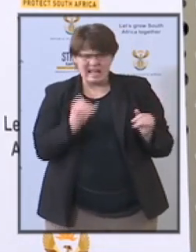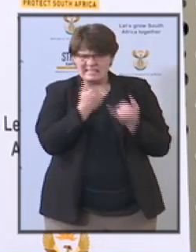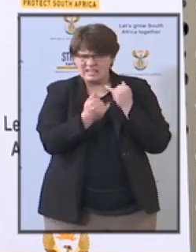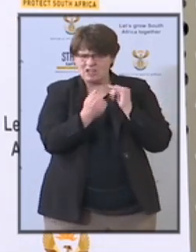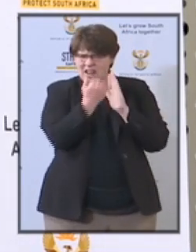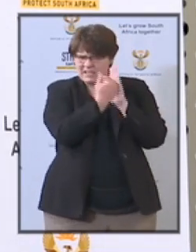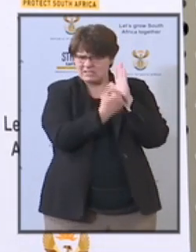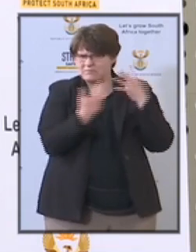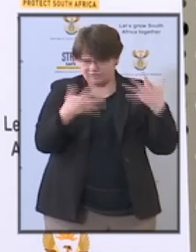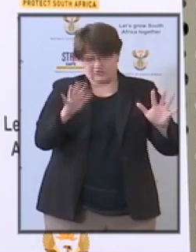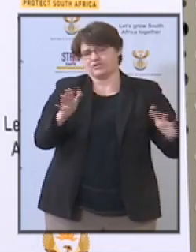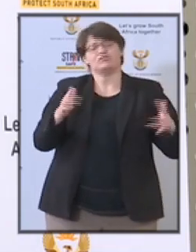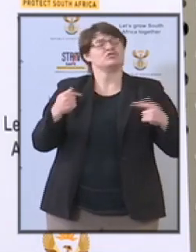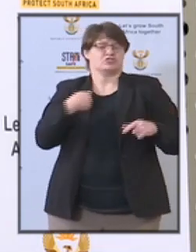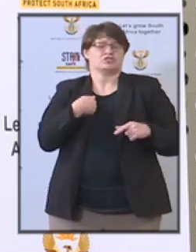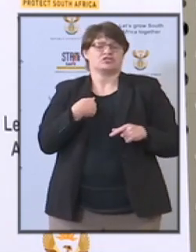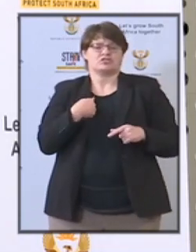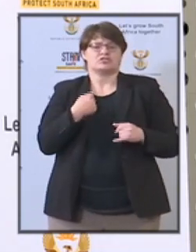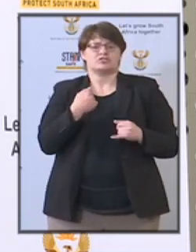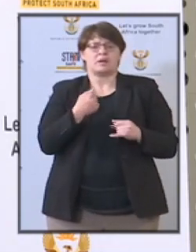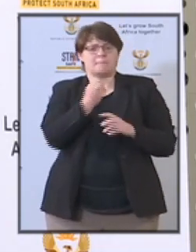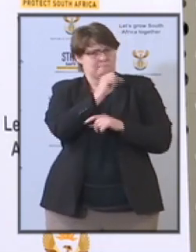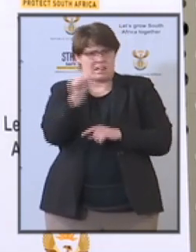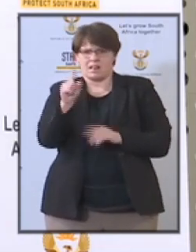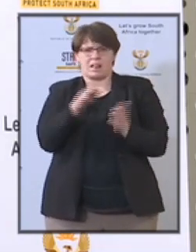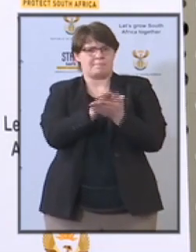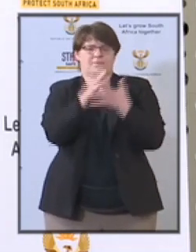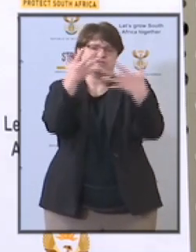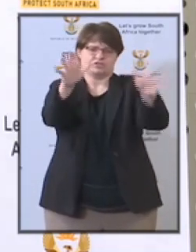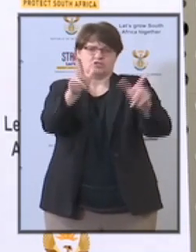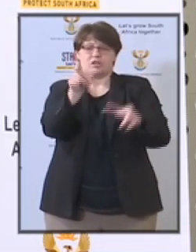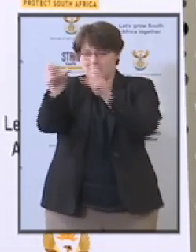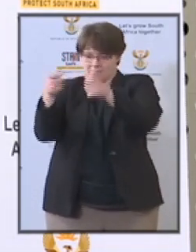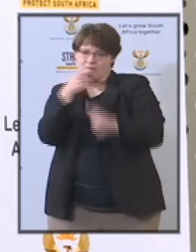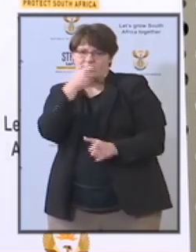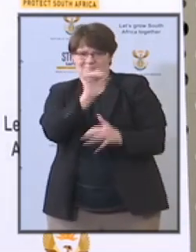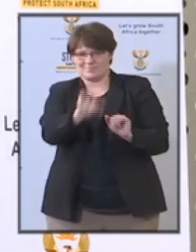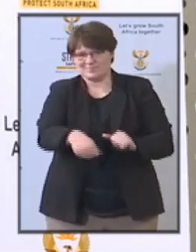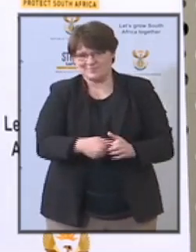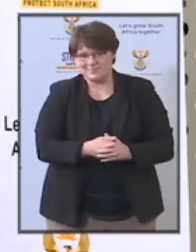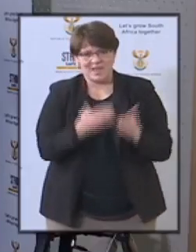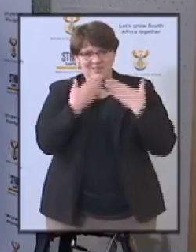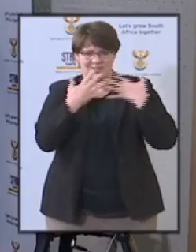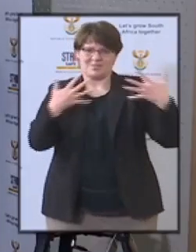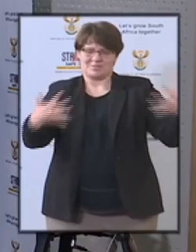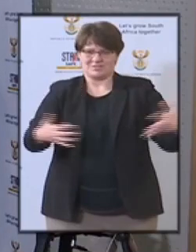yeah i have dealt with the the bill has been published okay okay no thank you very much